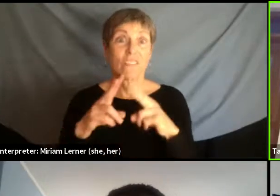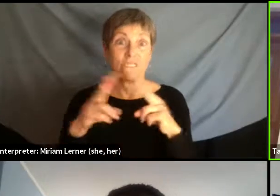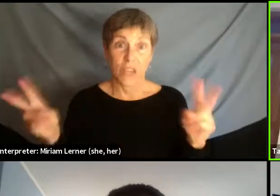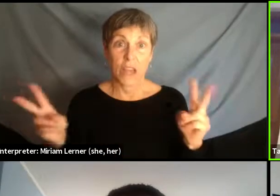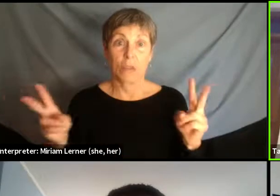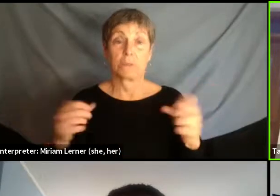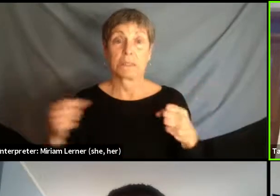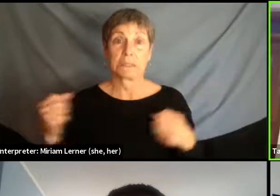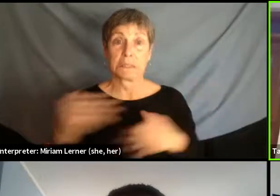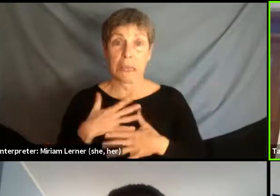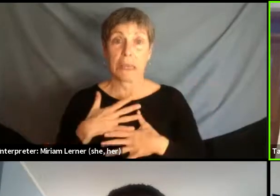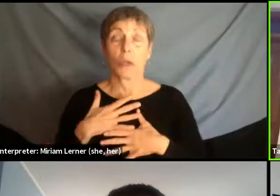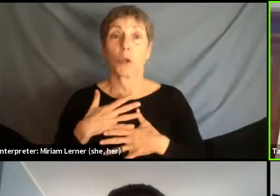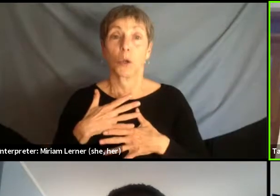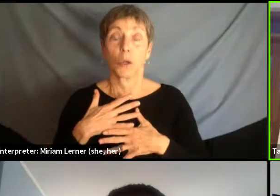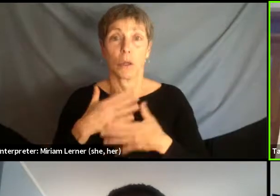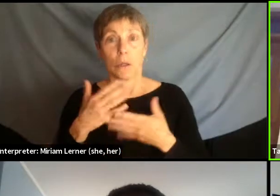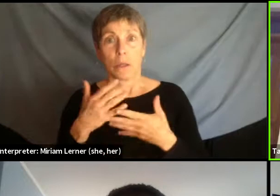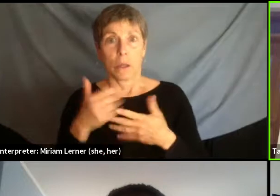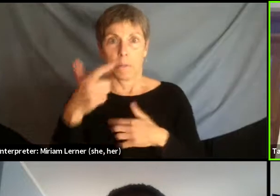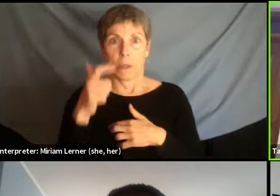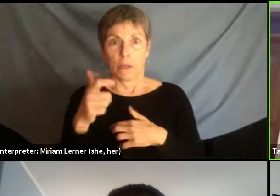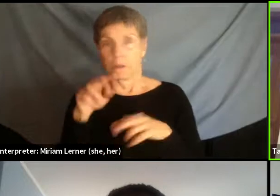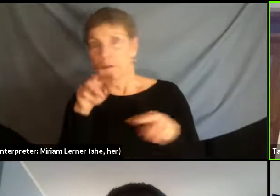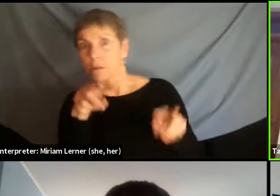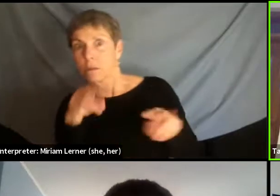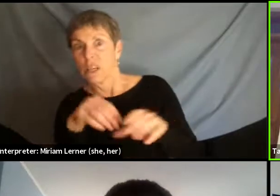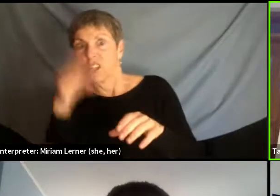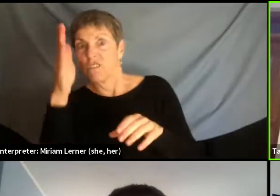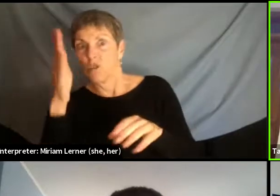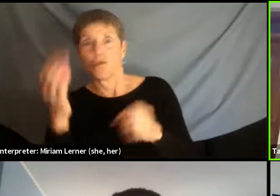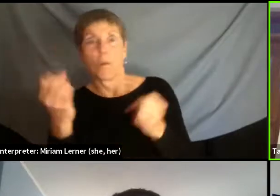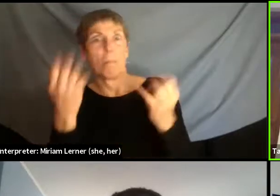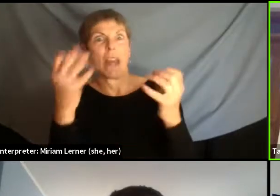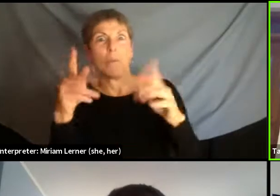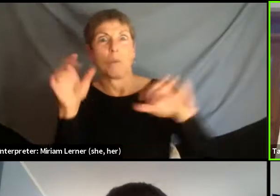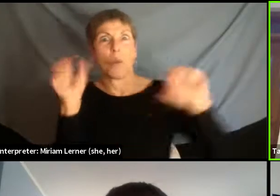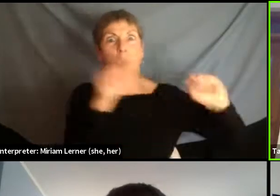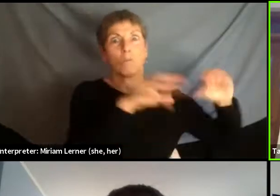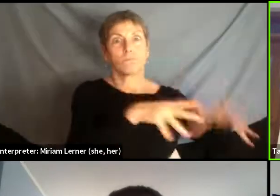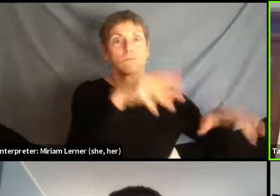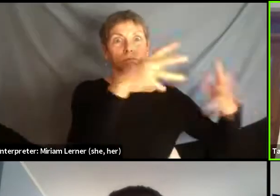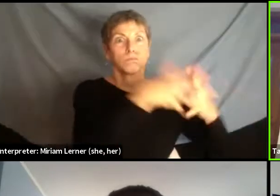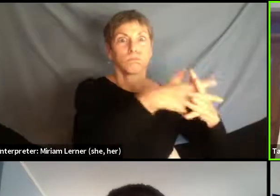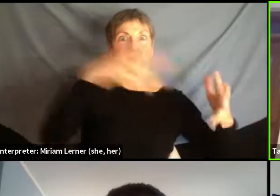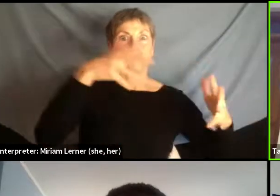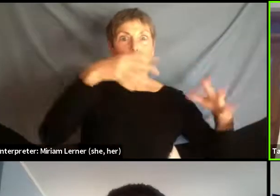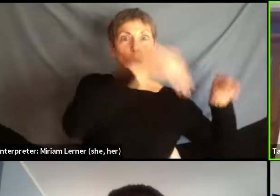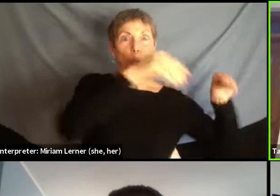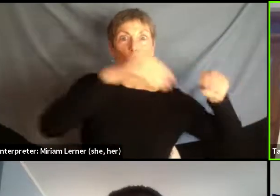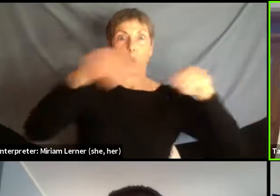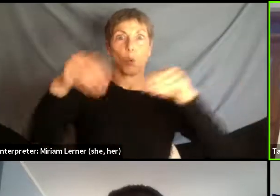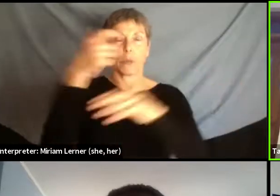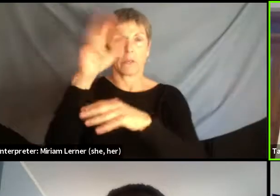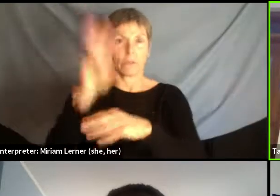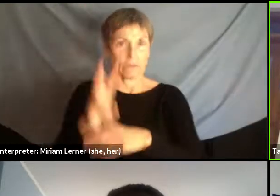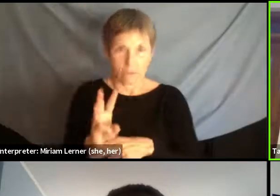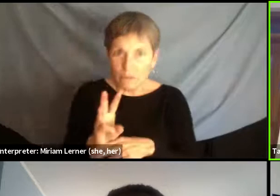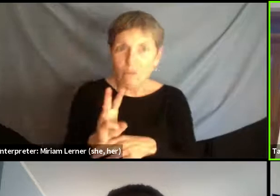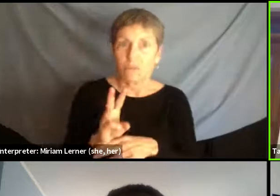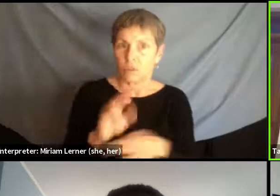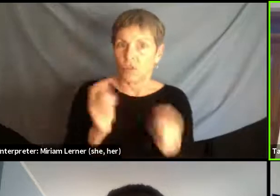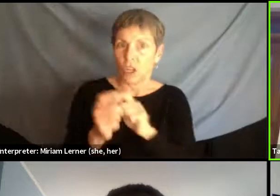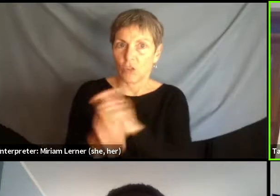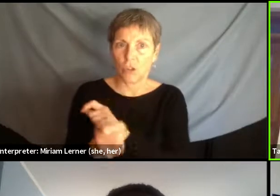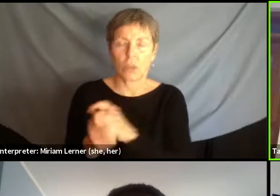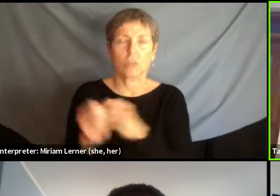the specter of millions of people on the move due to a changing climate that is stoking anxieties of